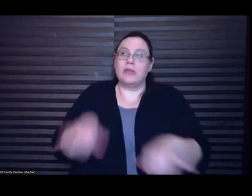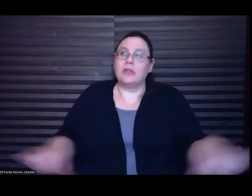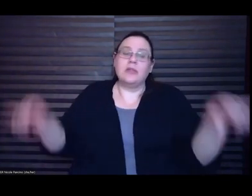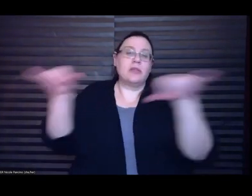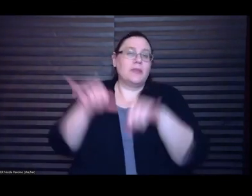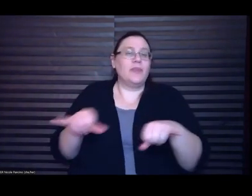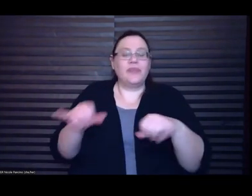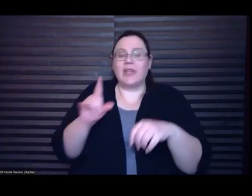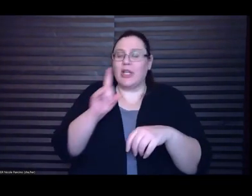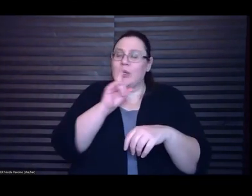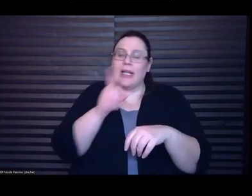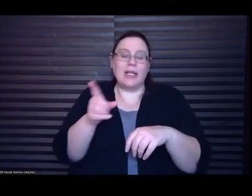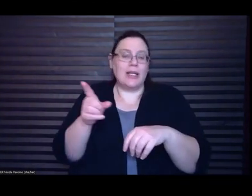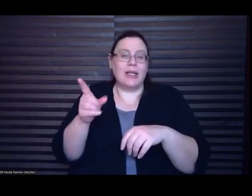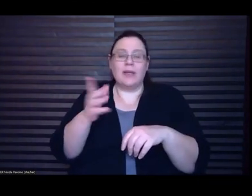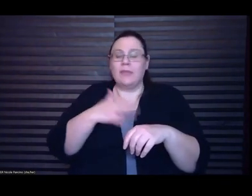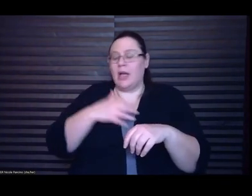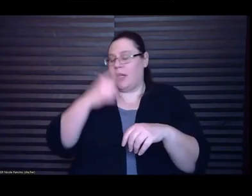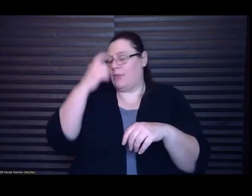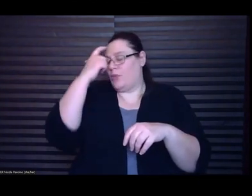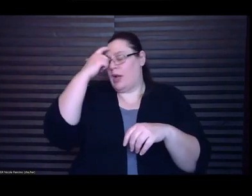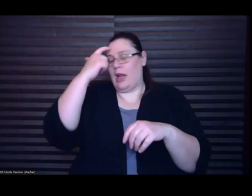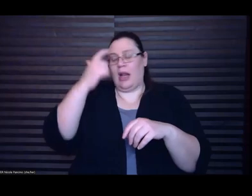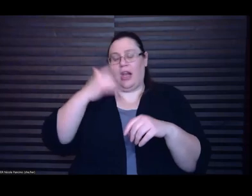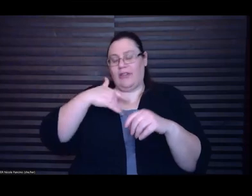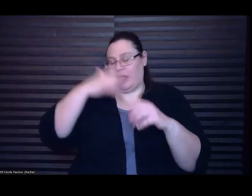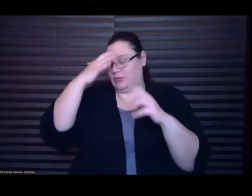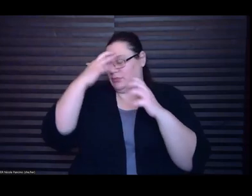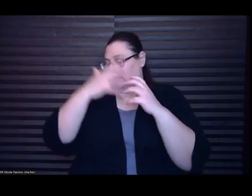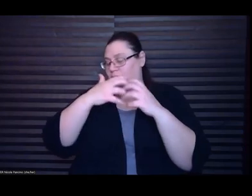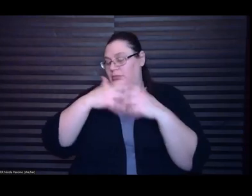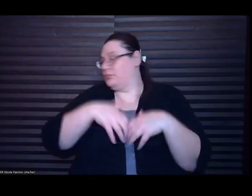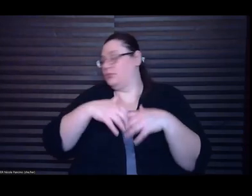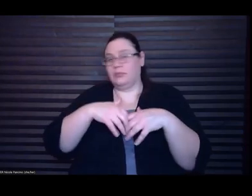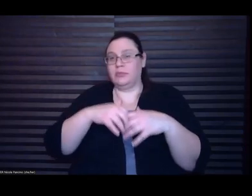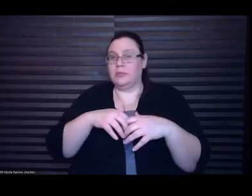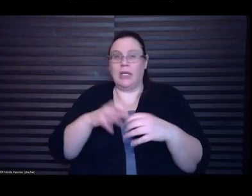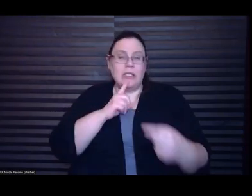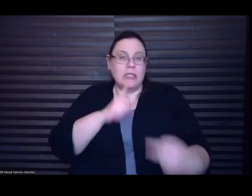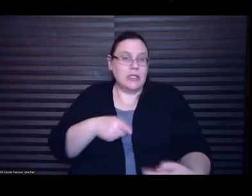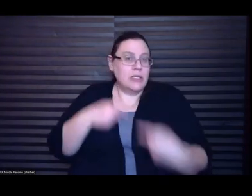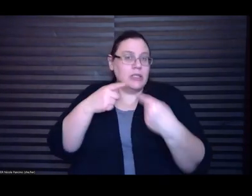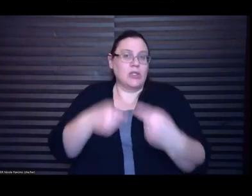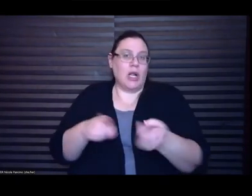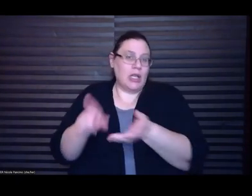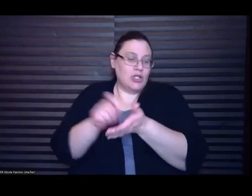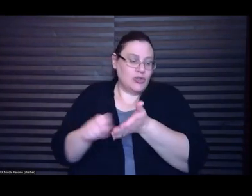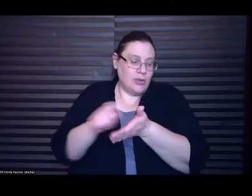and I was like really struggling to to write um I was just doing like jigsaw puzzles